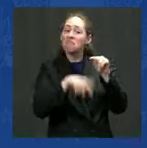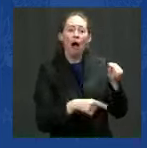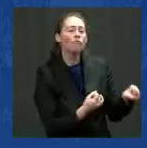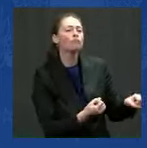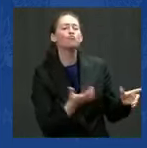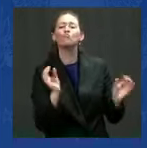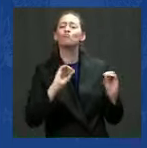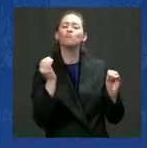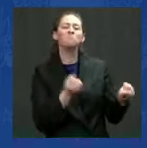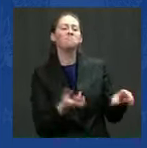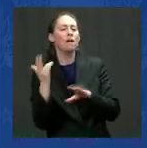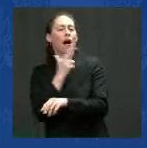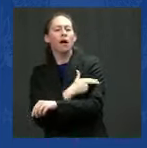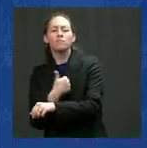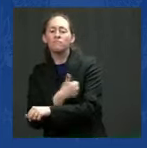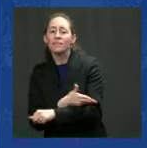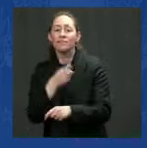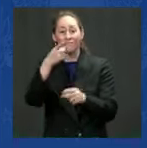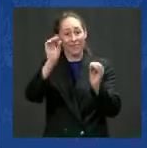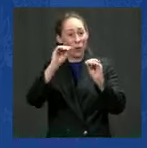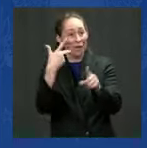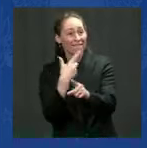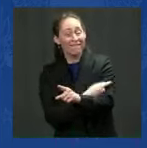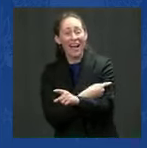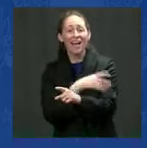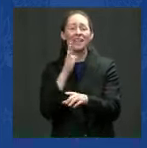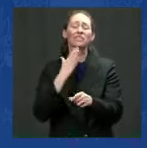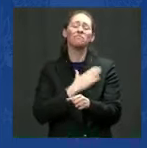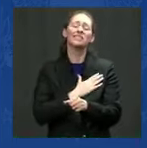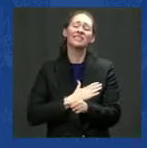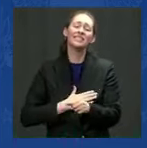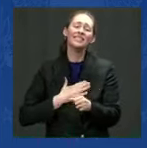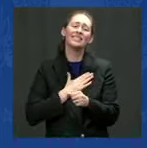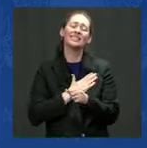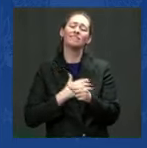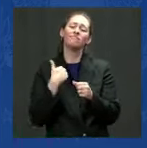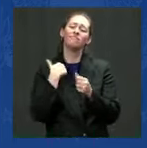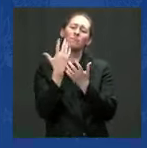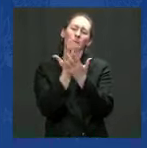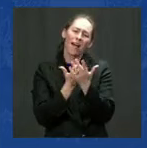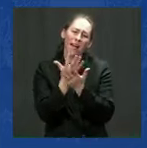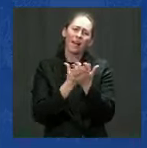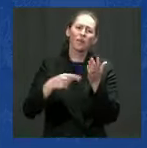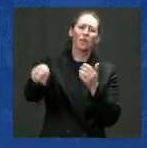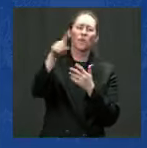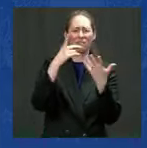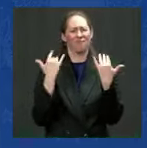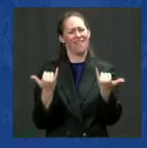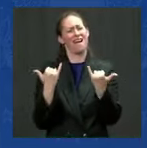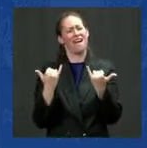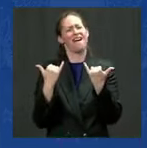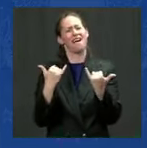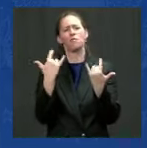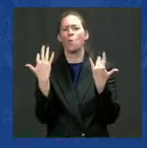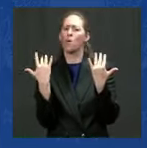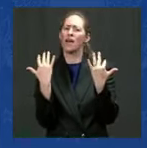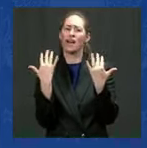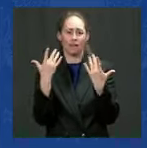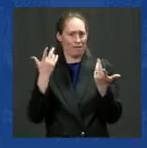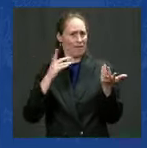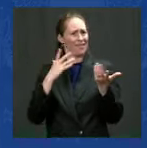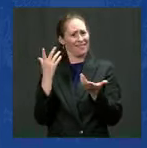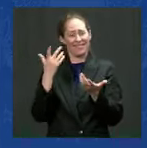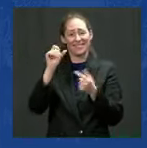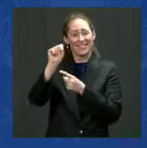protected. So please, please get vaccinated. Get vaccinated now. It works. It's safe.